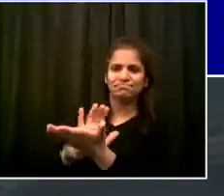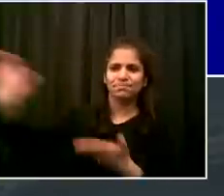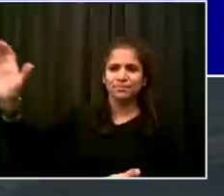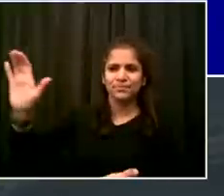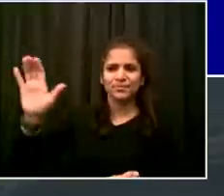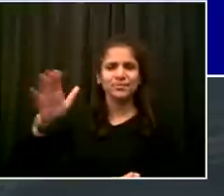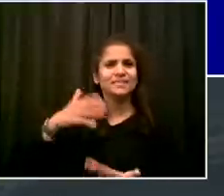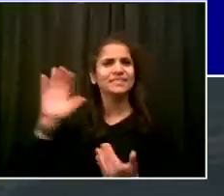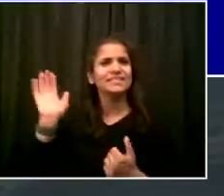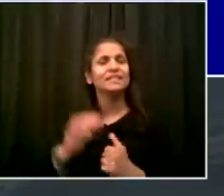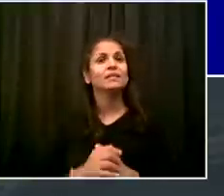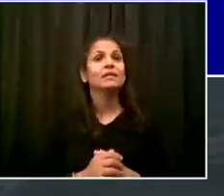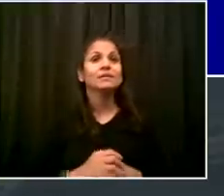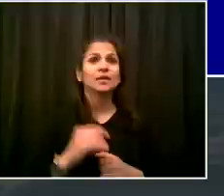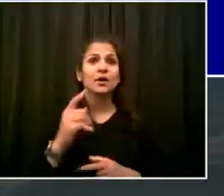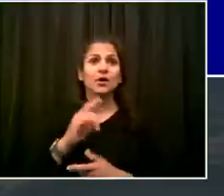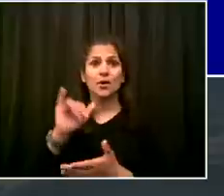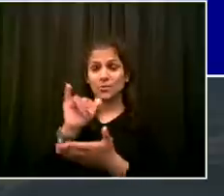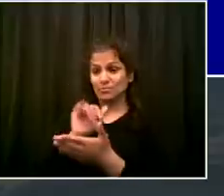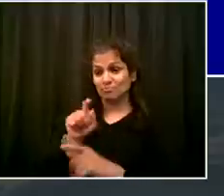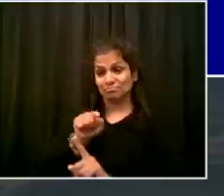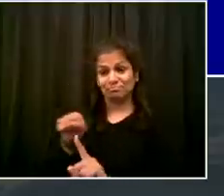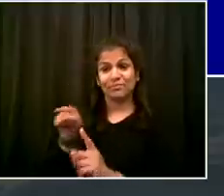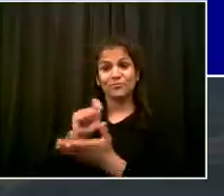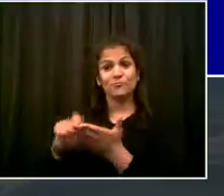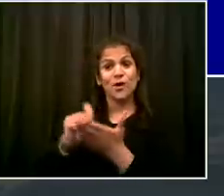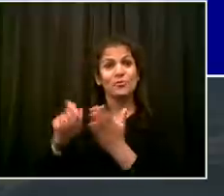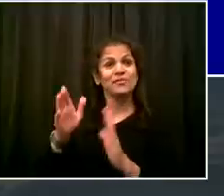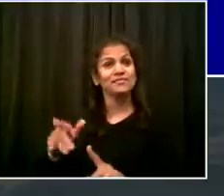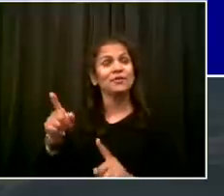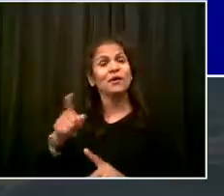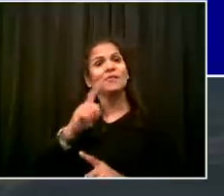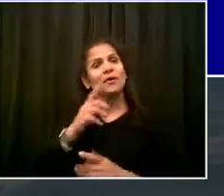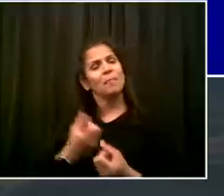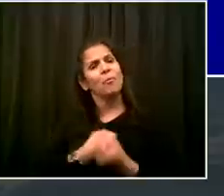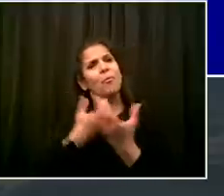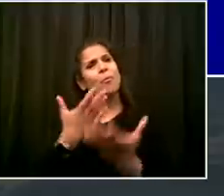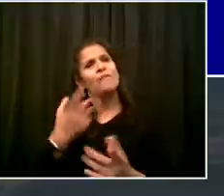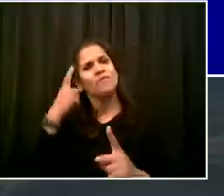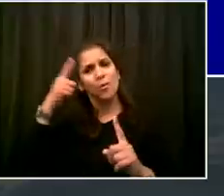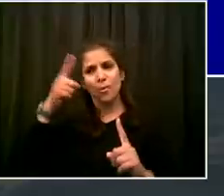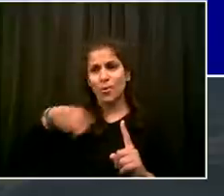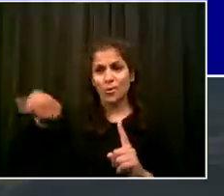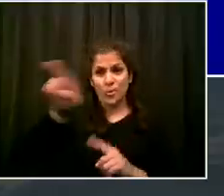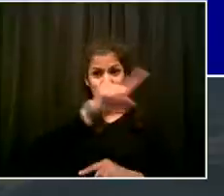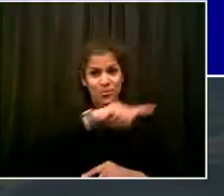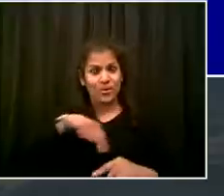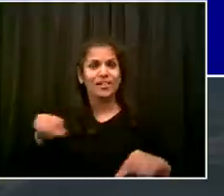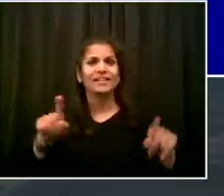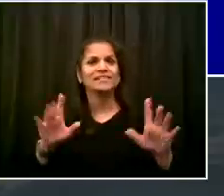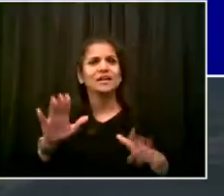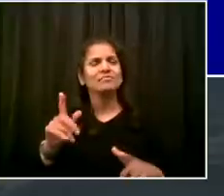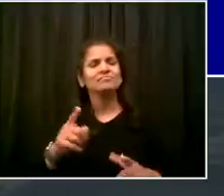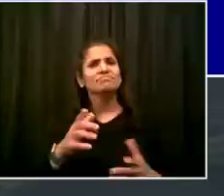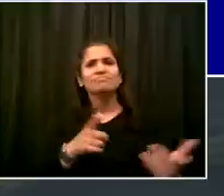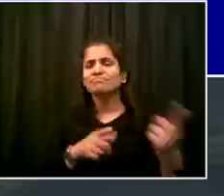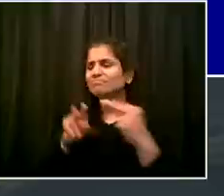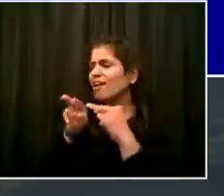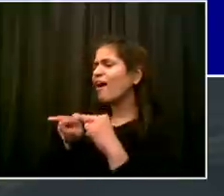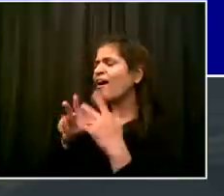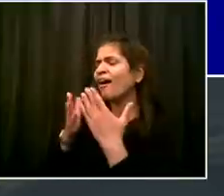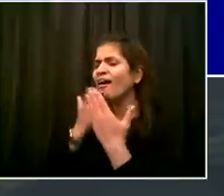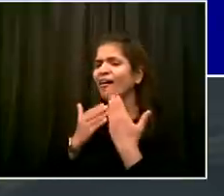to thank all the great people who put together those meals and deliver them, and to think about